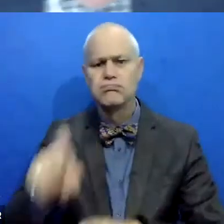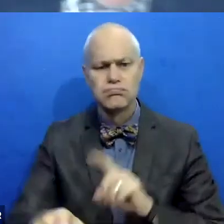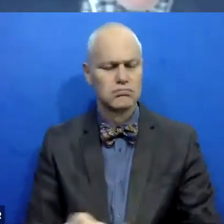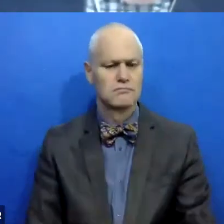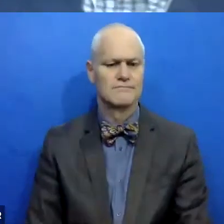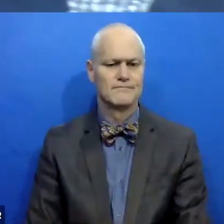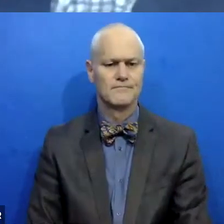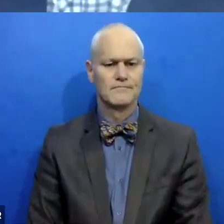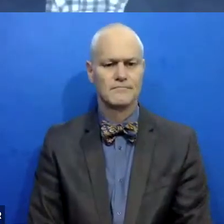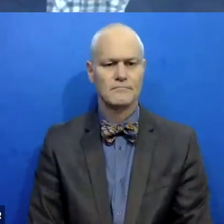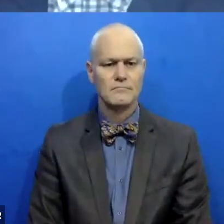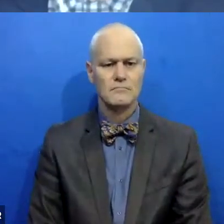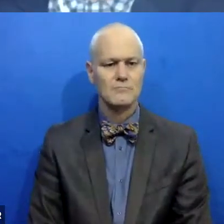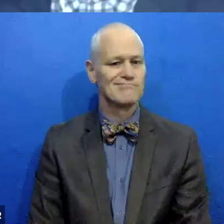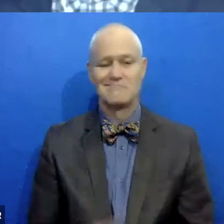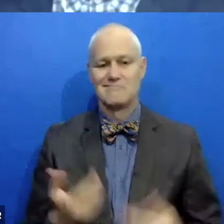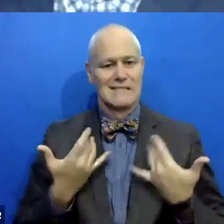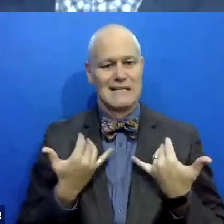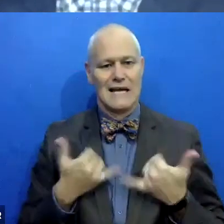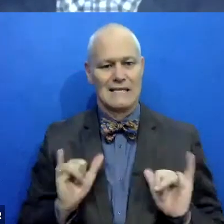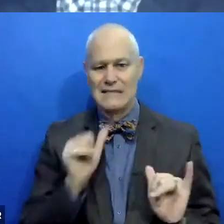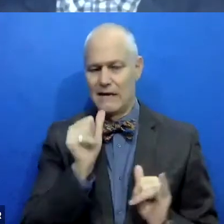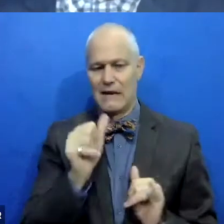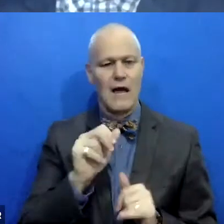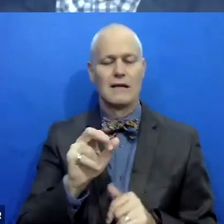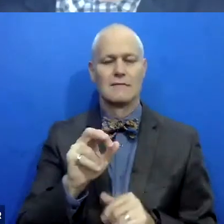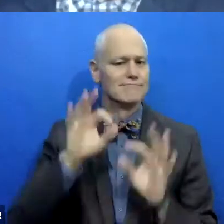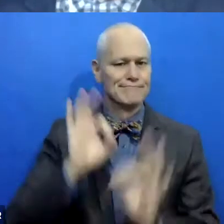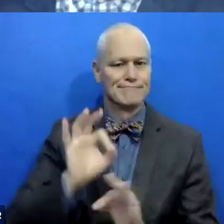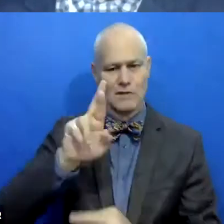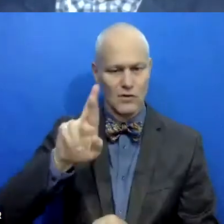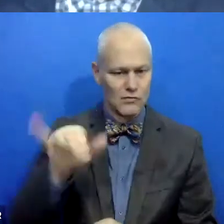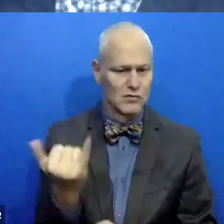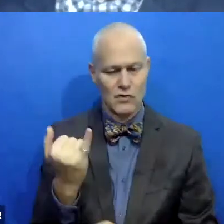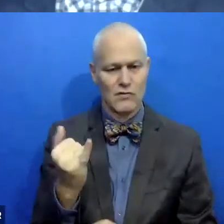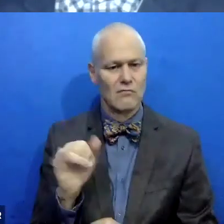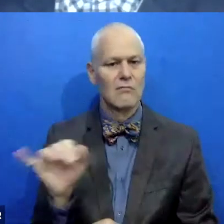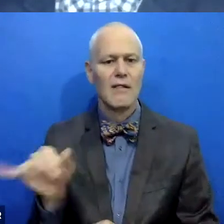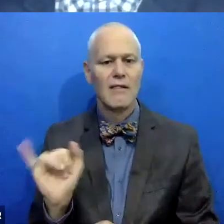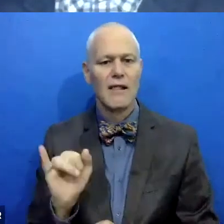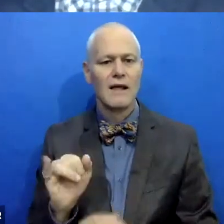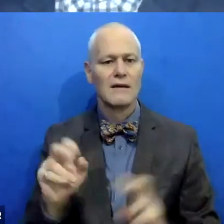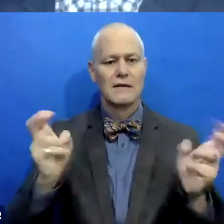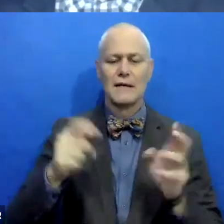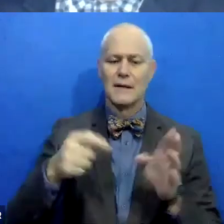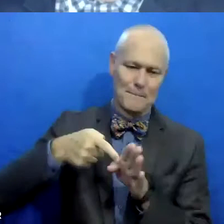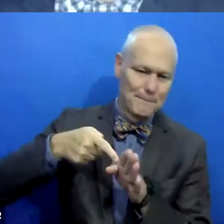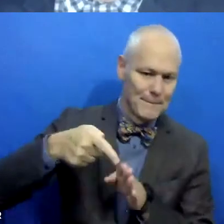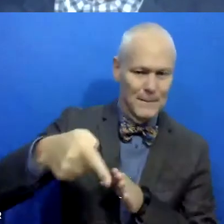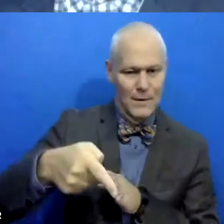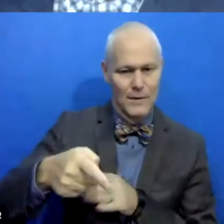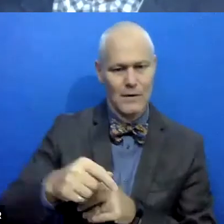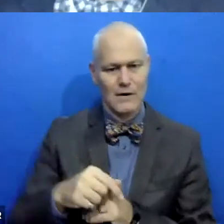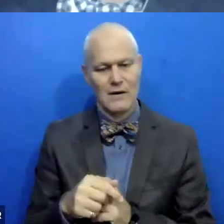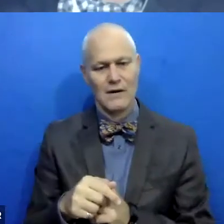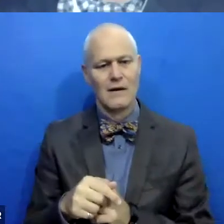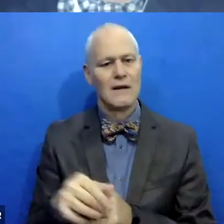I don't, I still don't practice a version of restorative justice that's as quote unquote pure as what